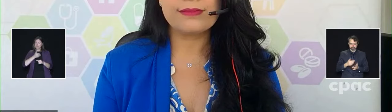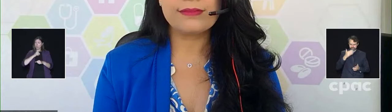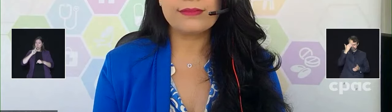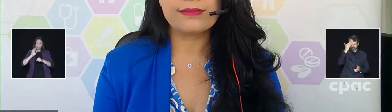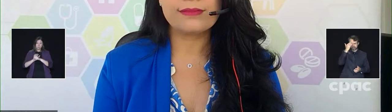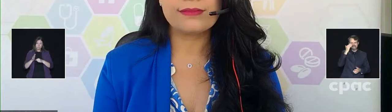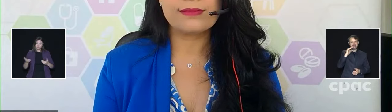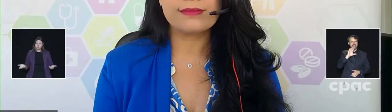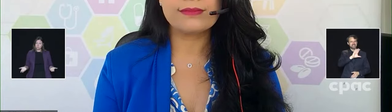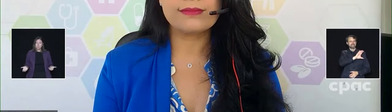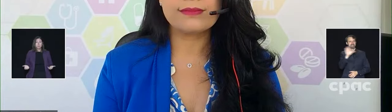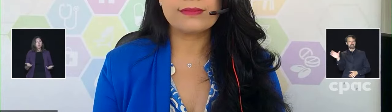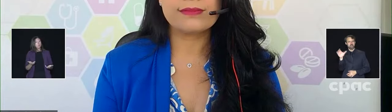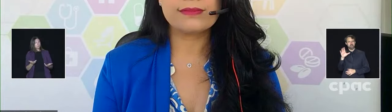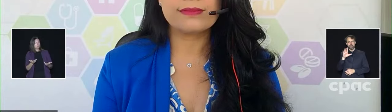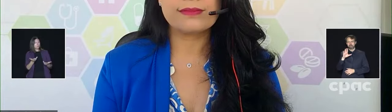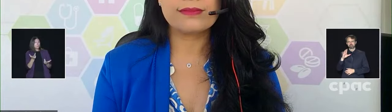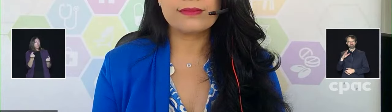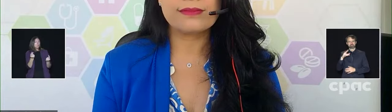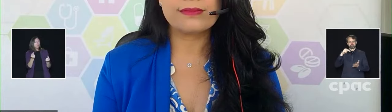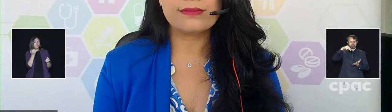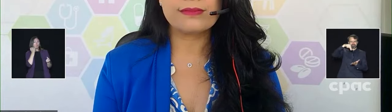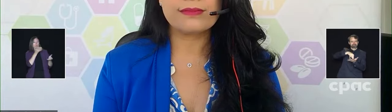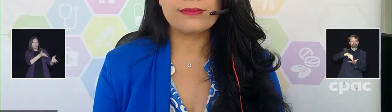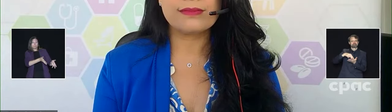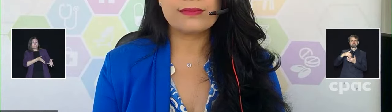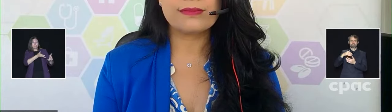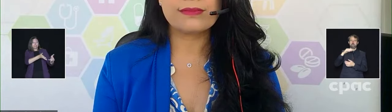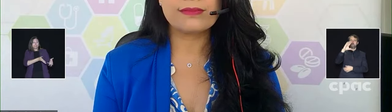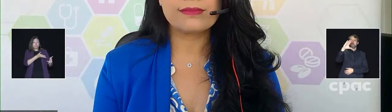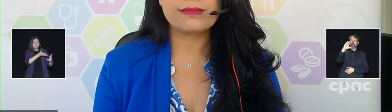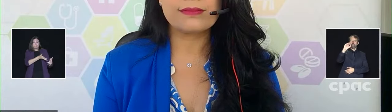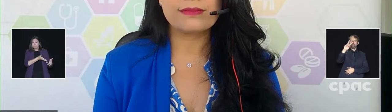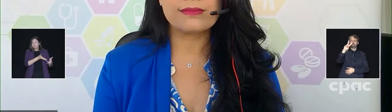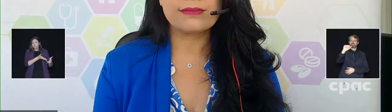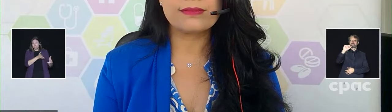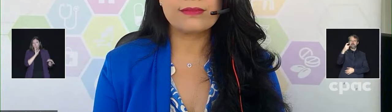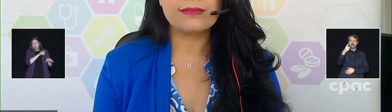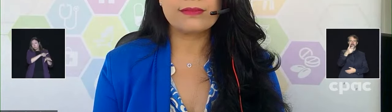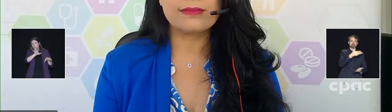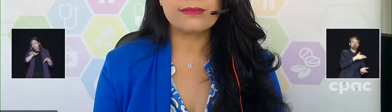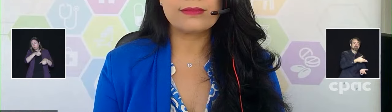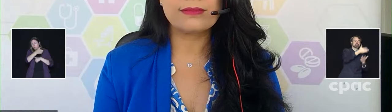so just, again, wondering if there's any clarity about whether or not we might see some of those going overseas.